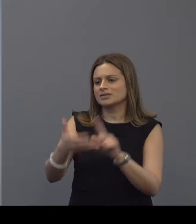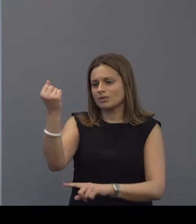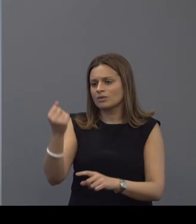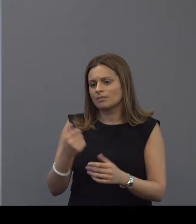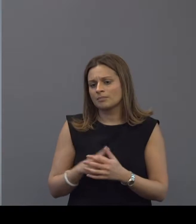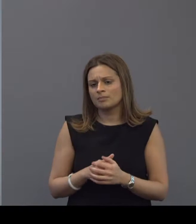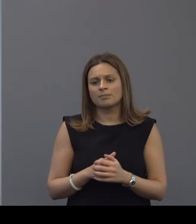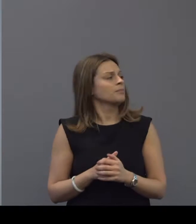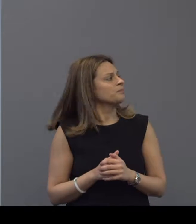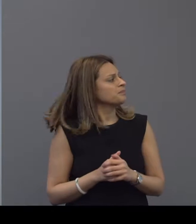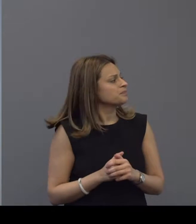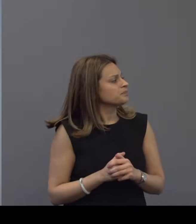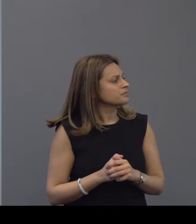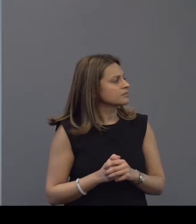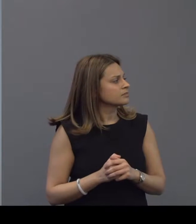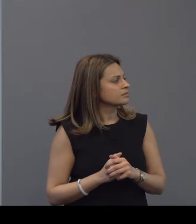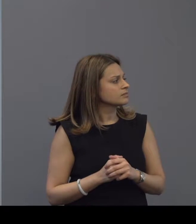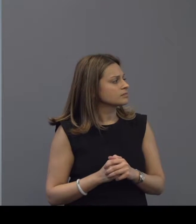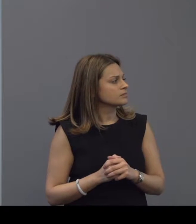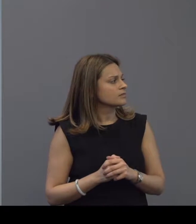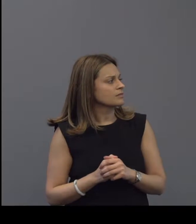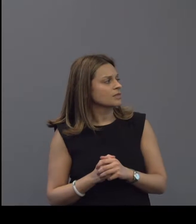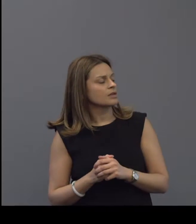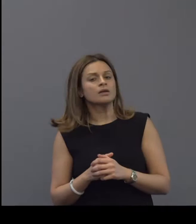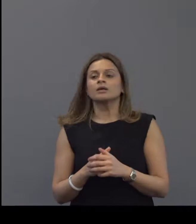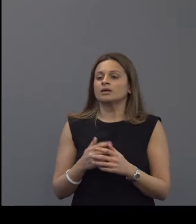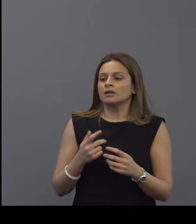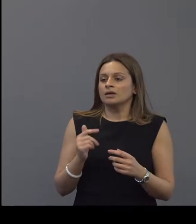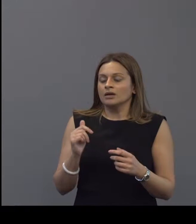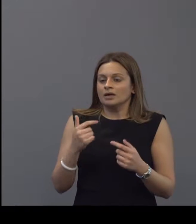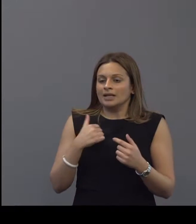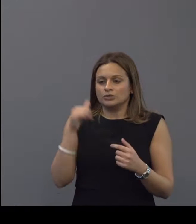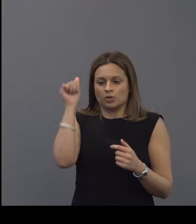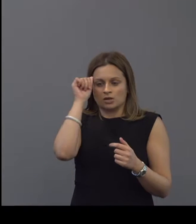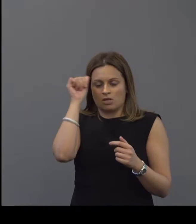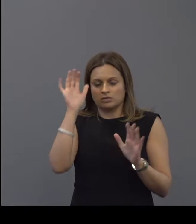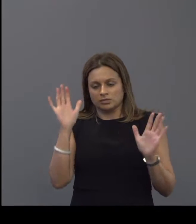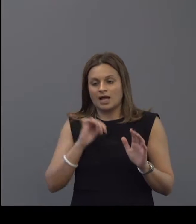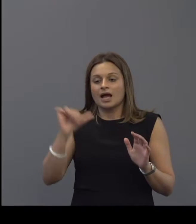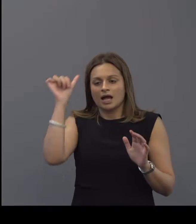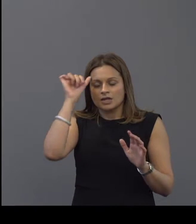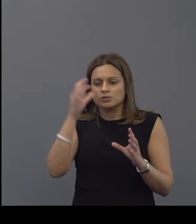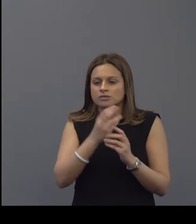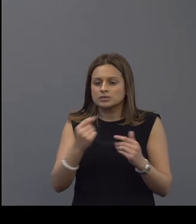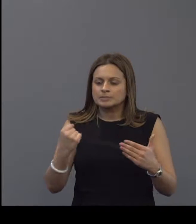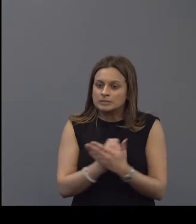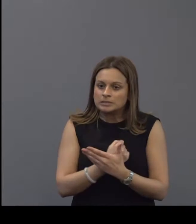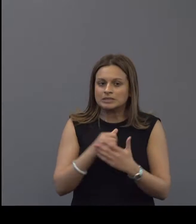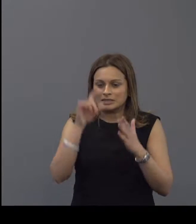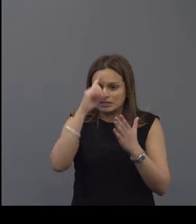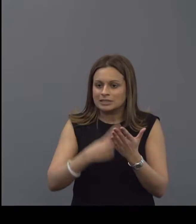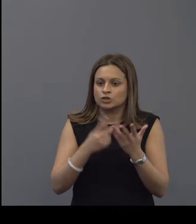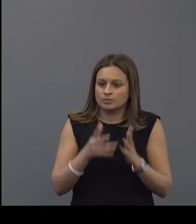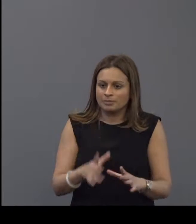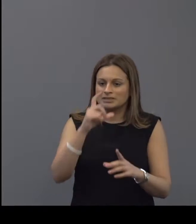serve and we know and i can't stand up that here and not acknowledge that we know there are some really tough decisions being taken